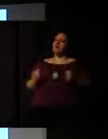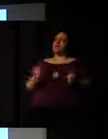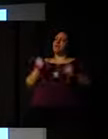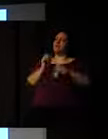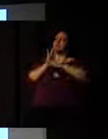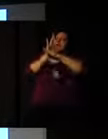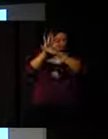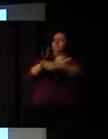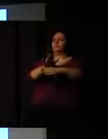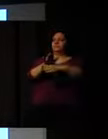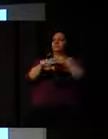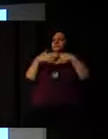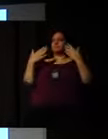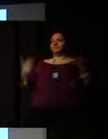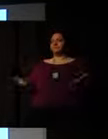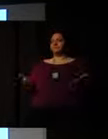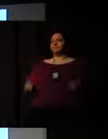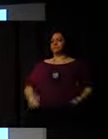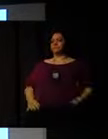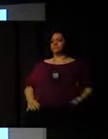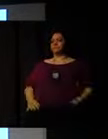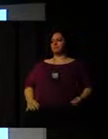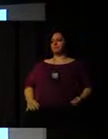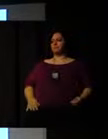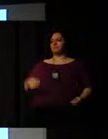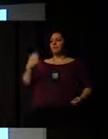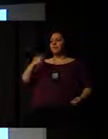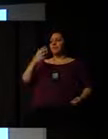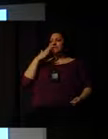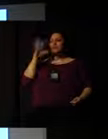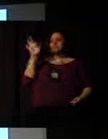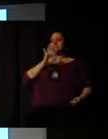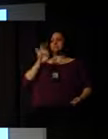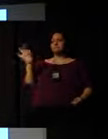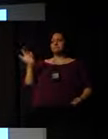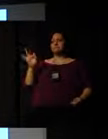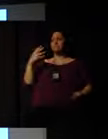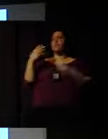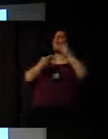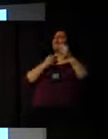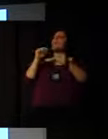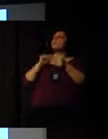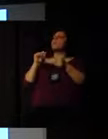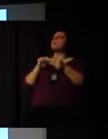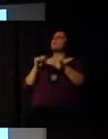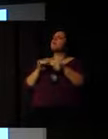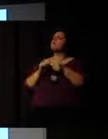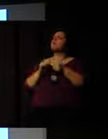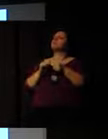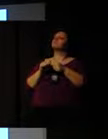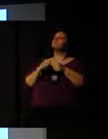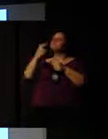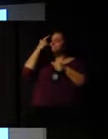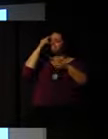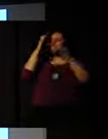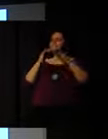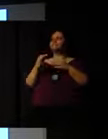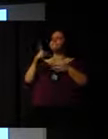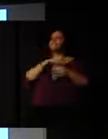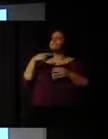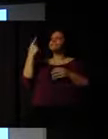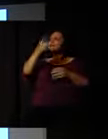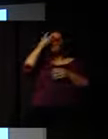be smart about how you go about this and ensure that you get the right person. The results eventually can